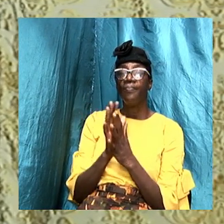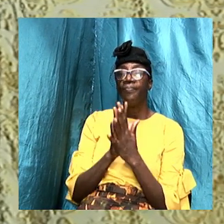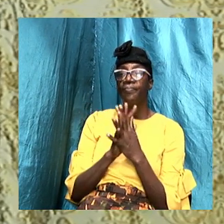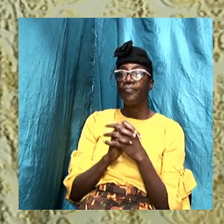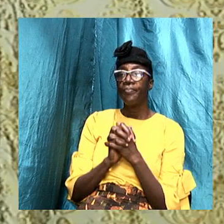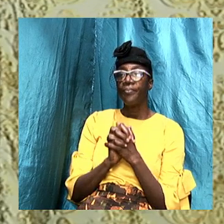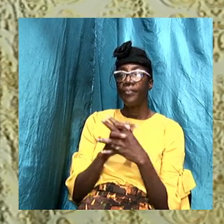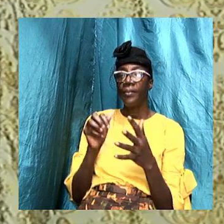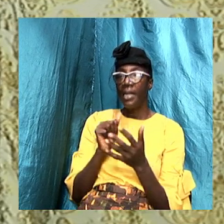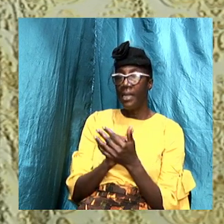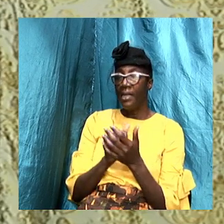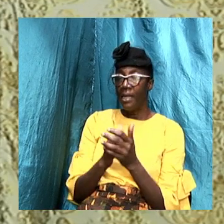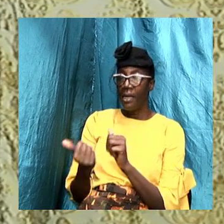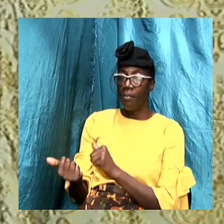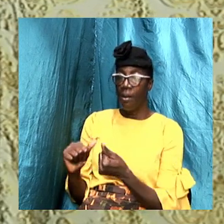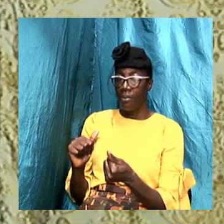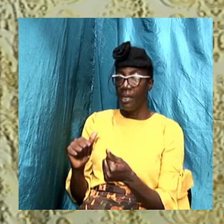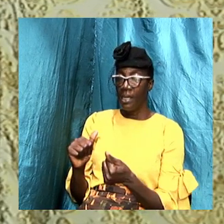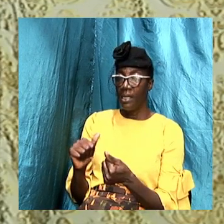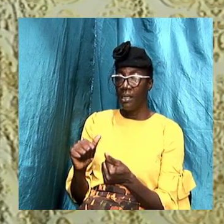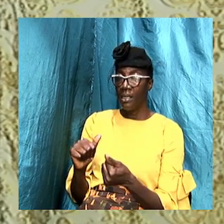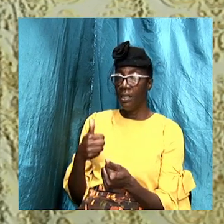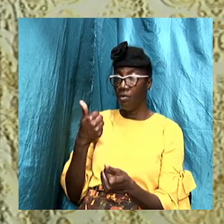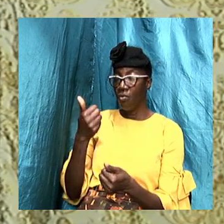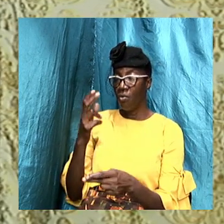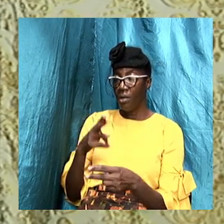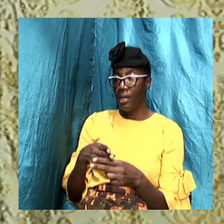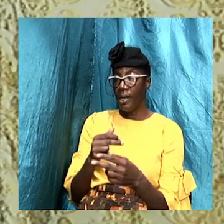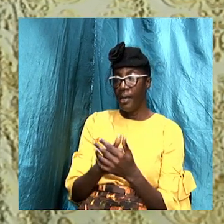that they should baptize in his own name